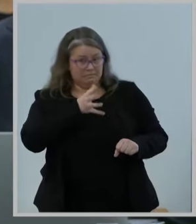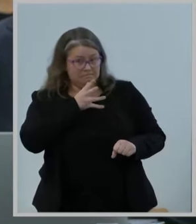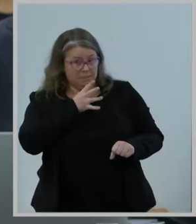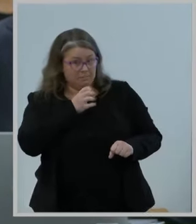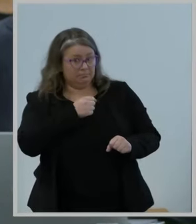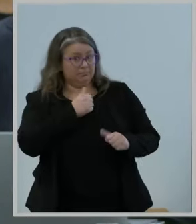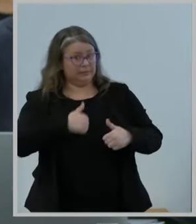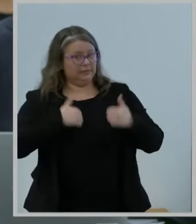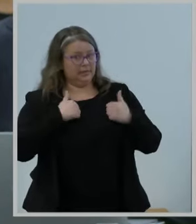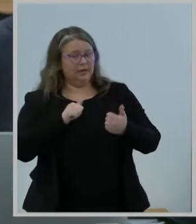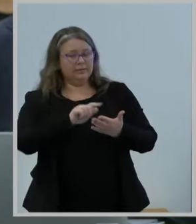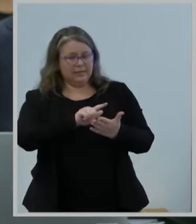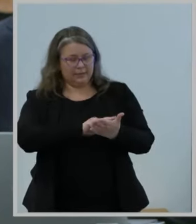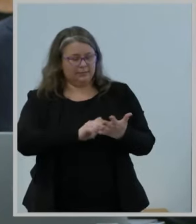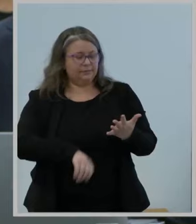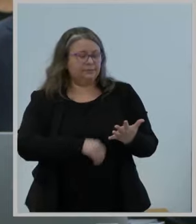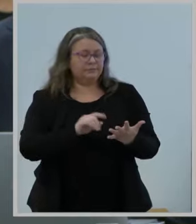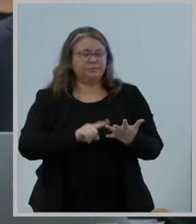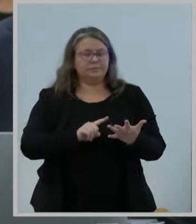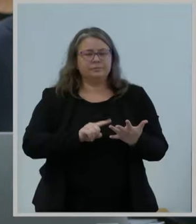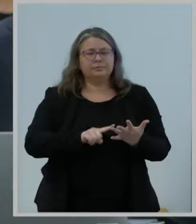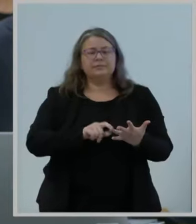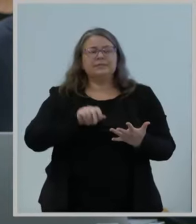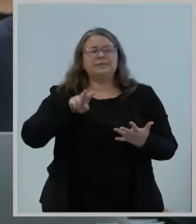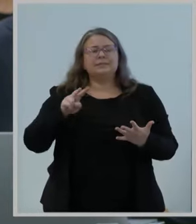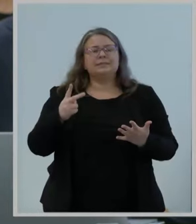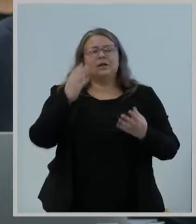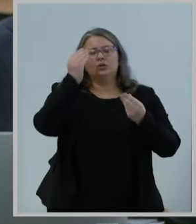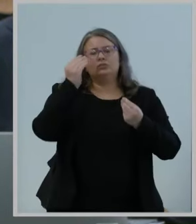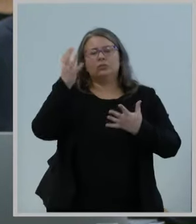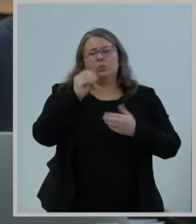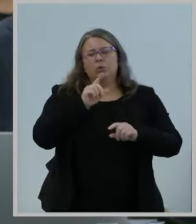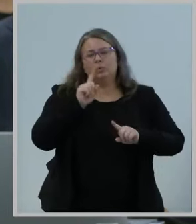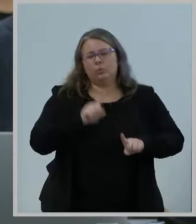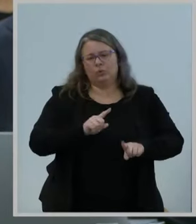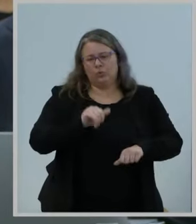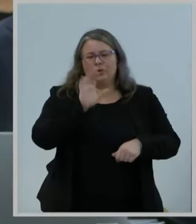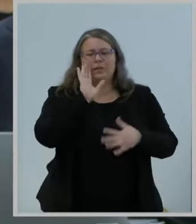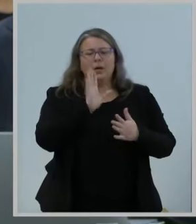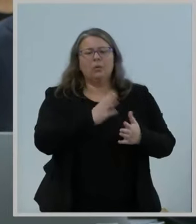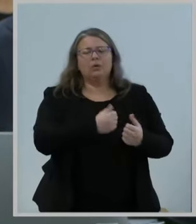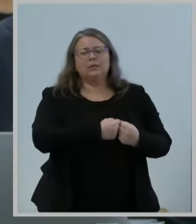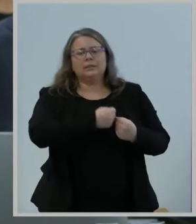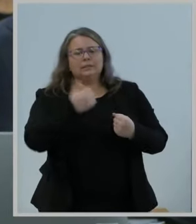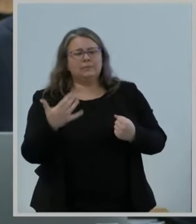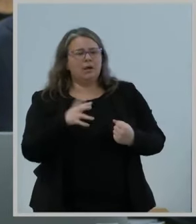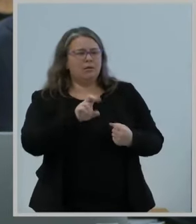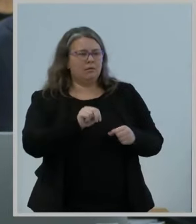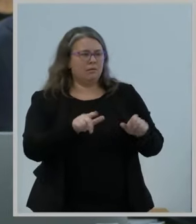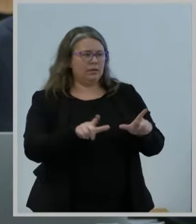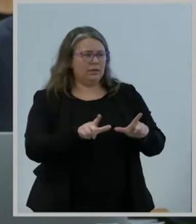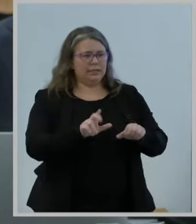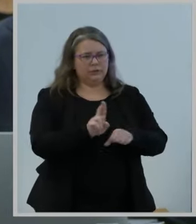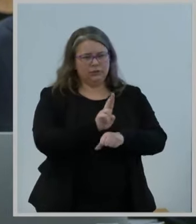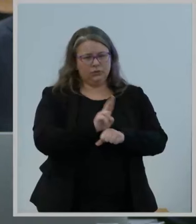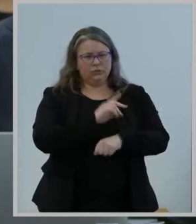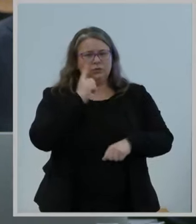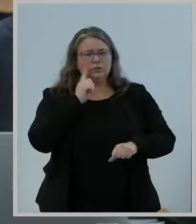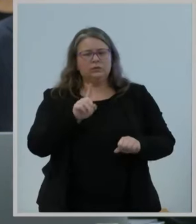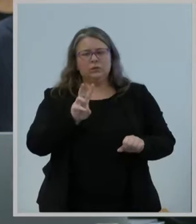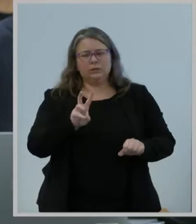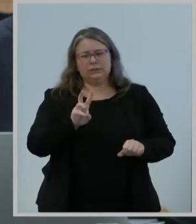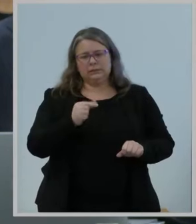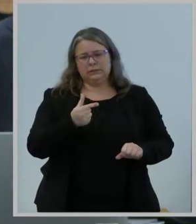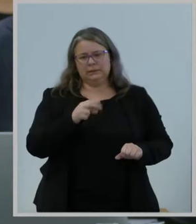report in order that would expand unlicensed use of the six gigahertz band by permitting very low power